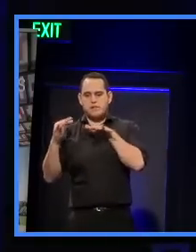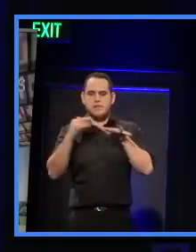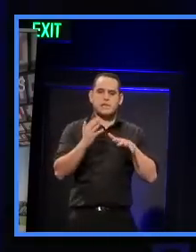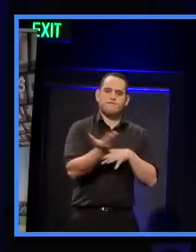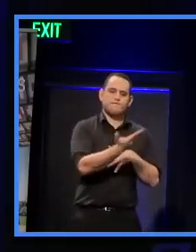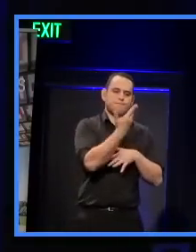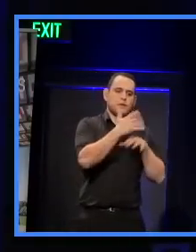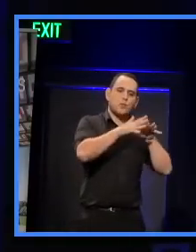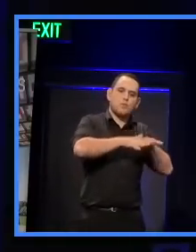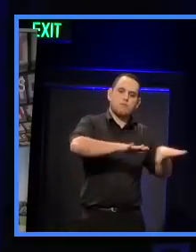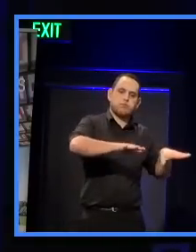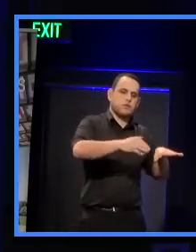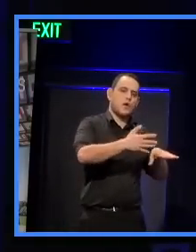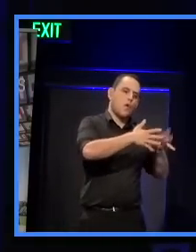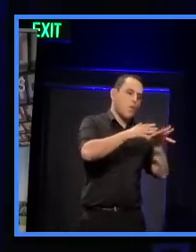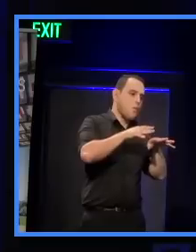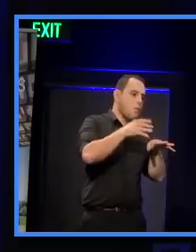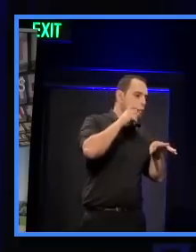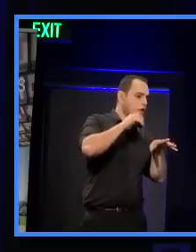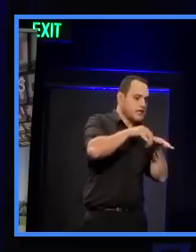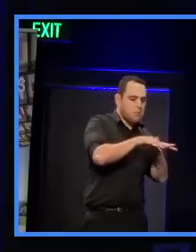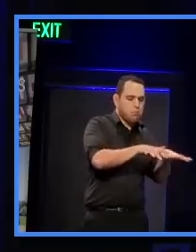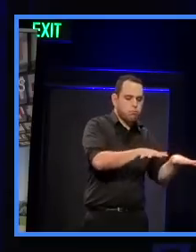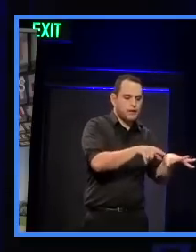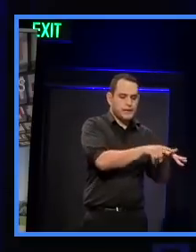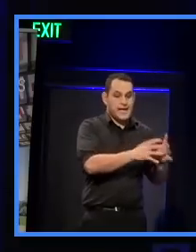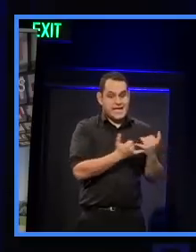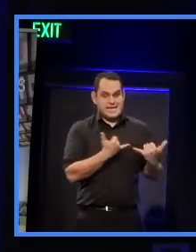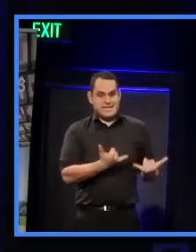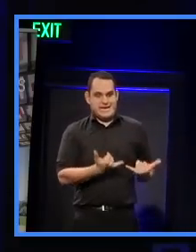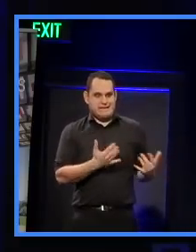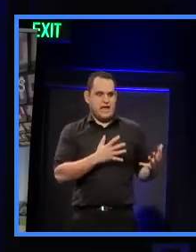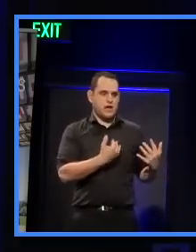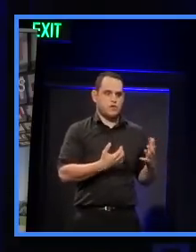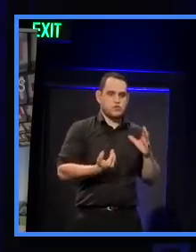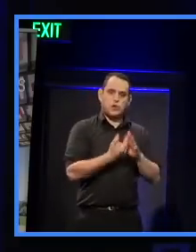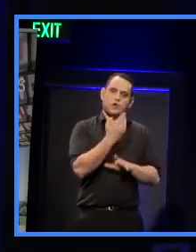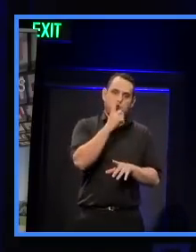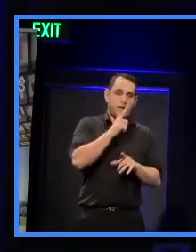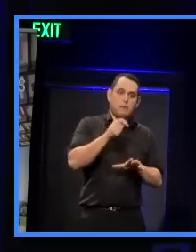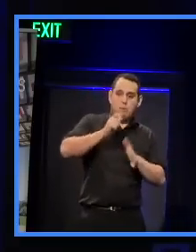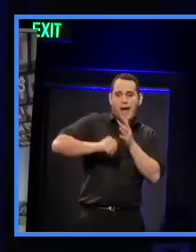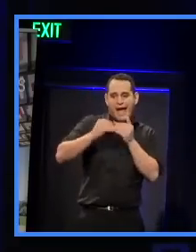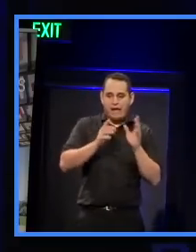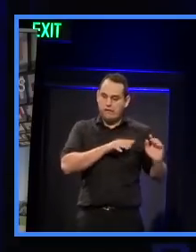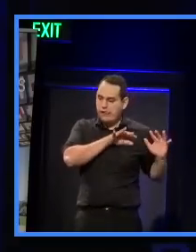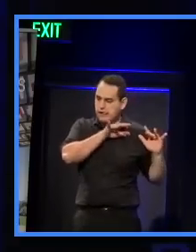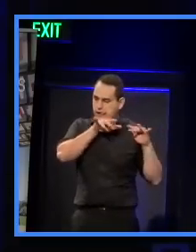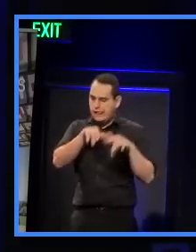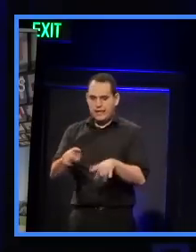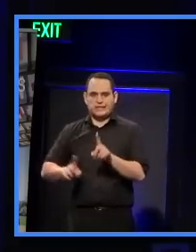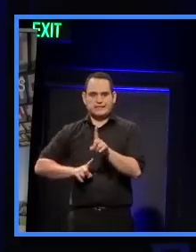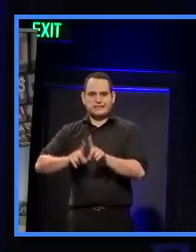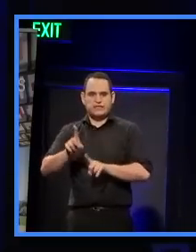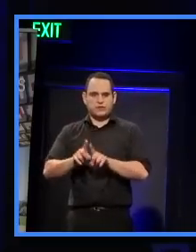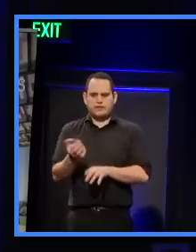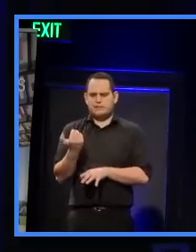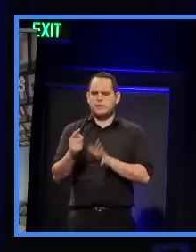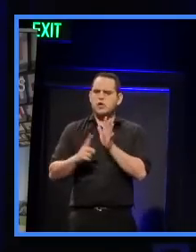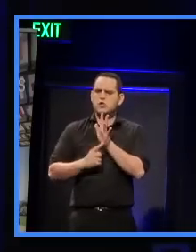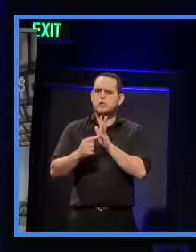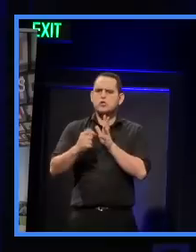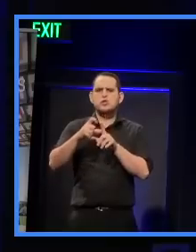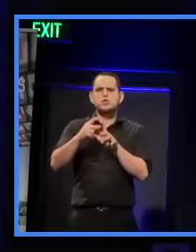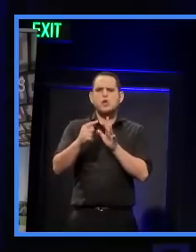quarter, and we're seeing a massive flow of residential movement into the central city. So, and as Ludo also